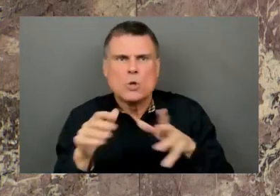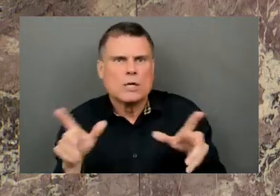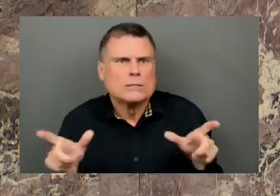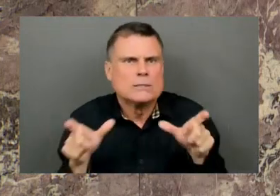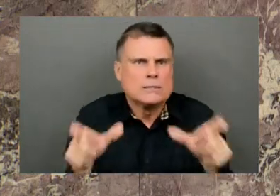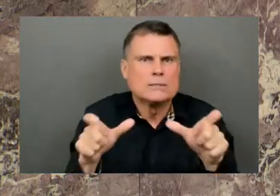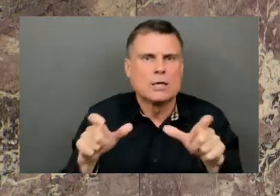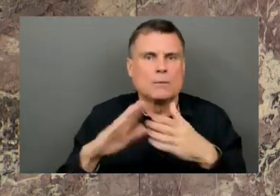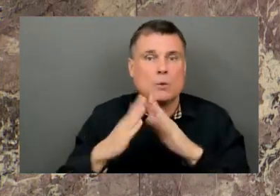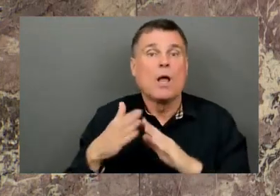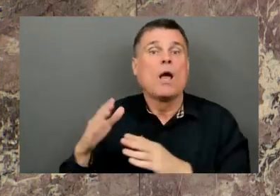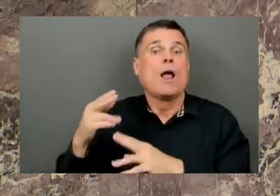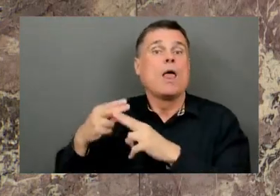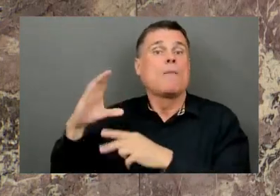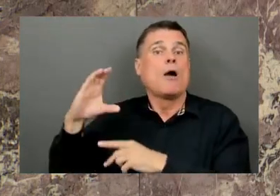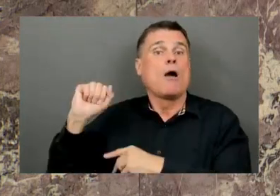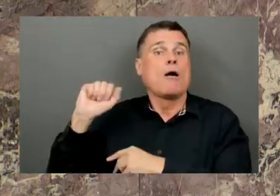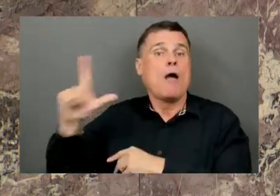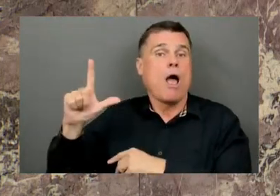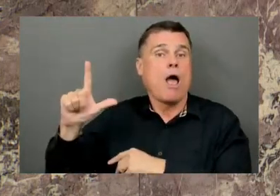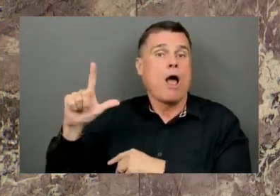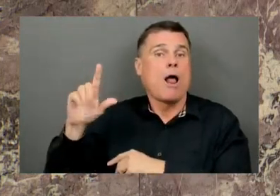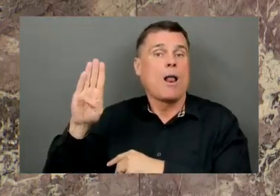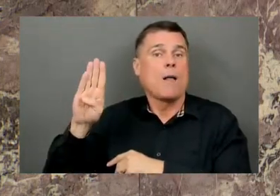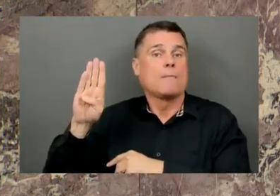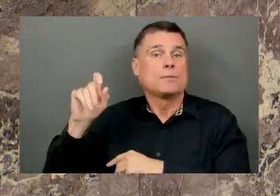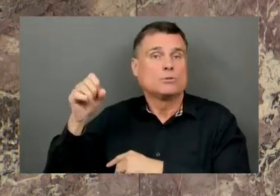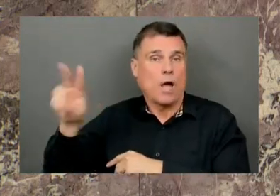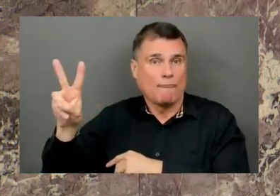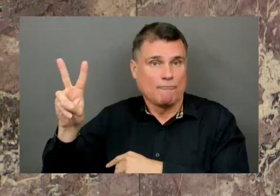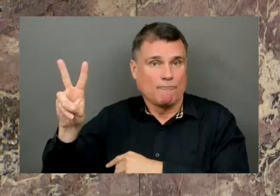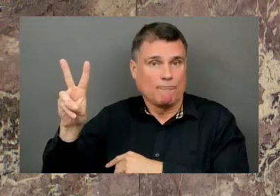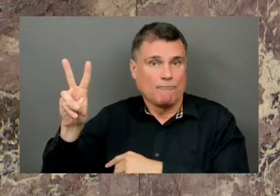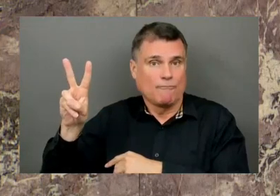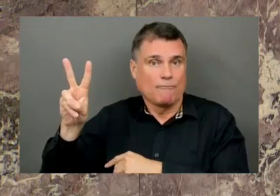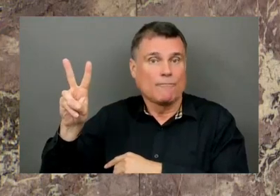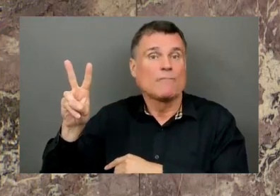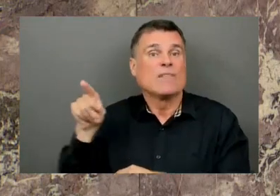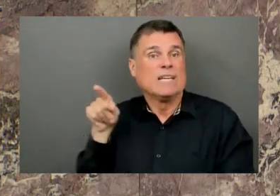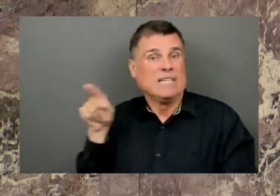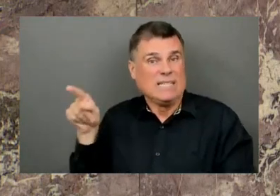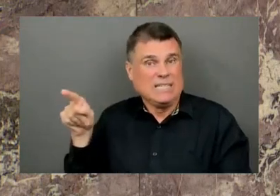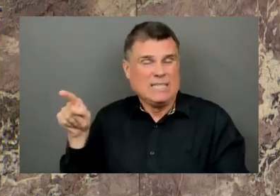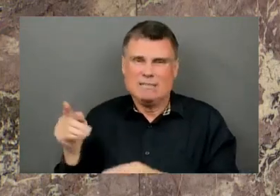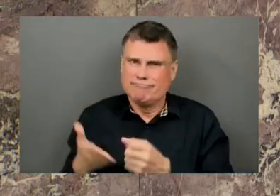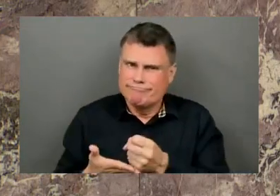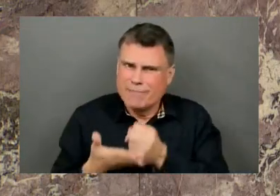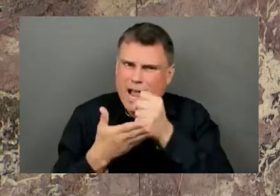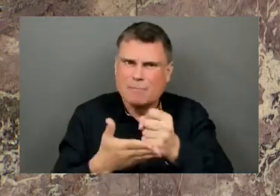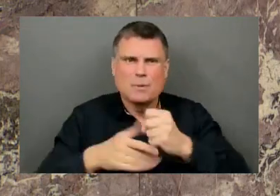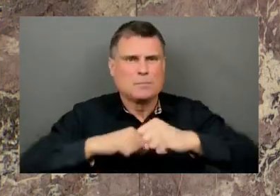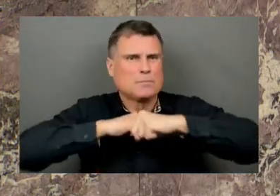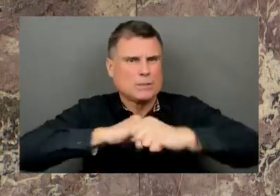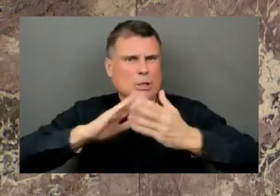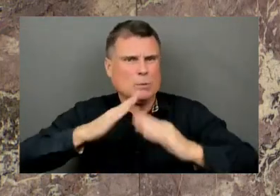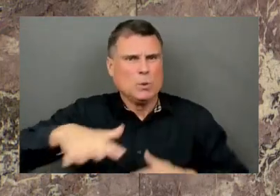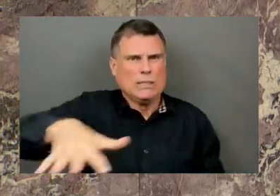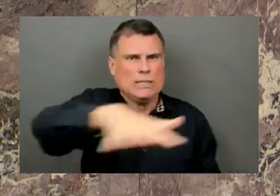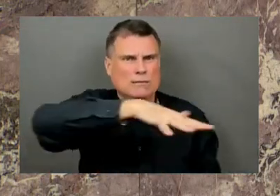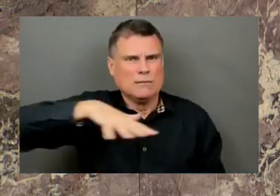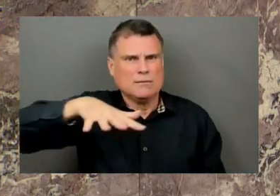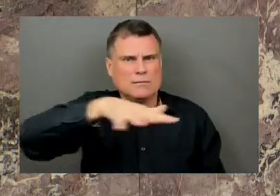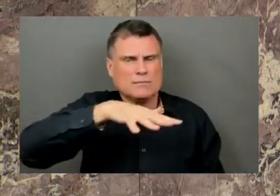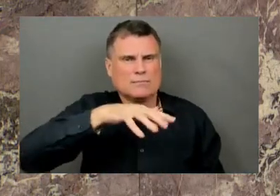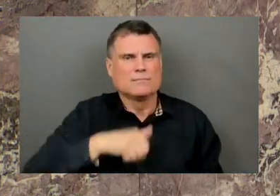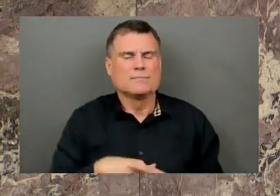in putting in a fire guard to help protect the community of Solista. Their courageous efforts played a crucial role in saving